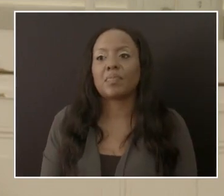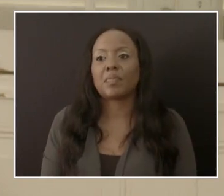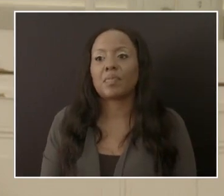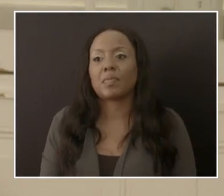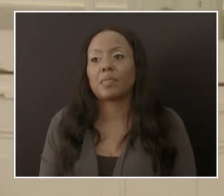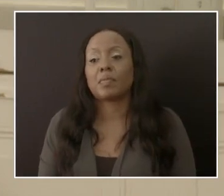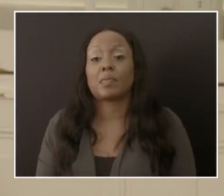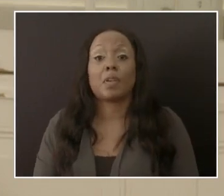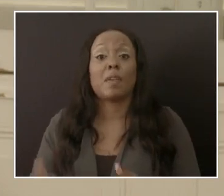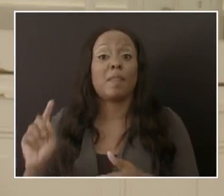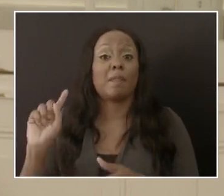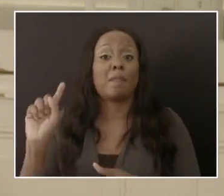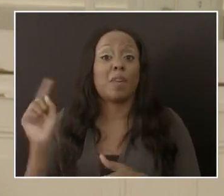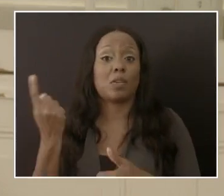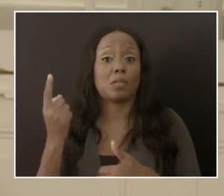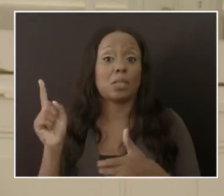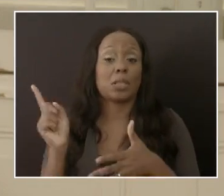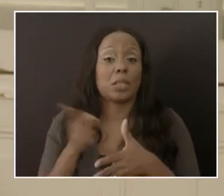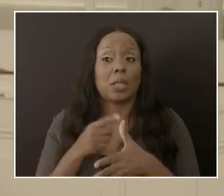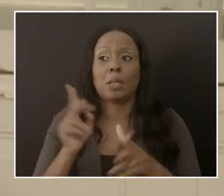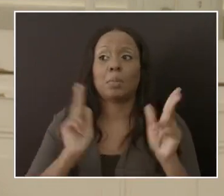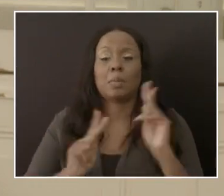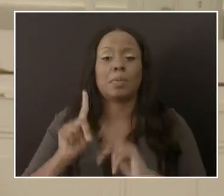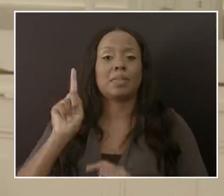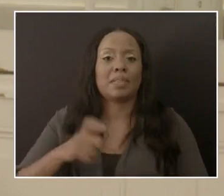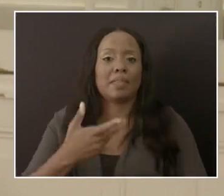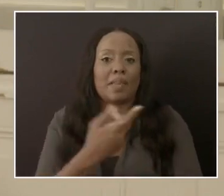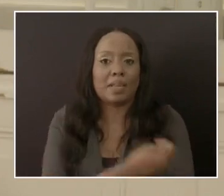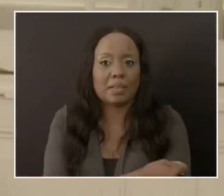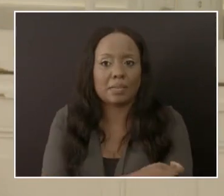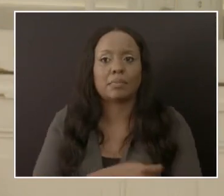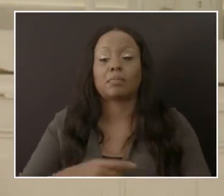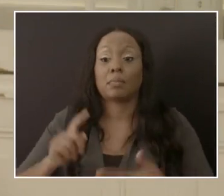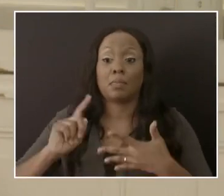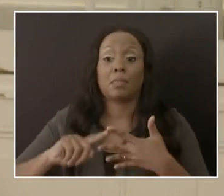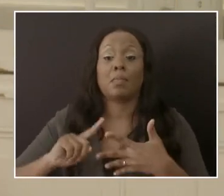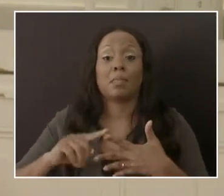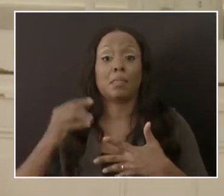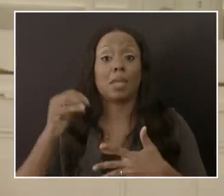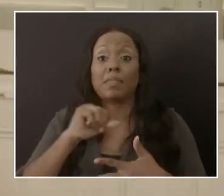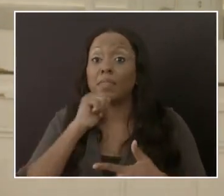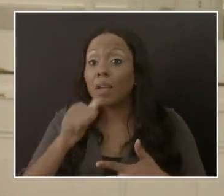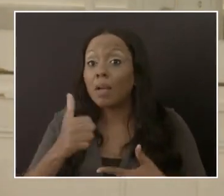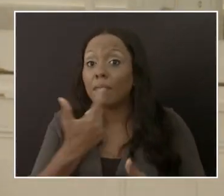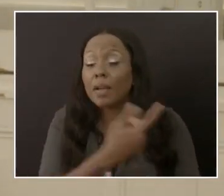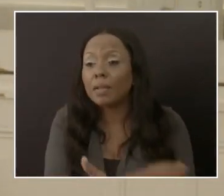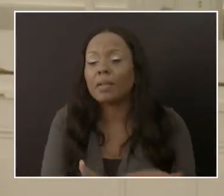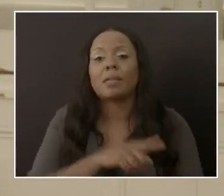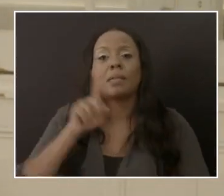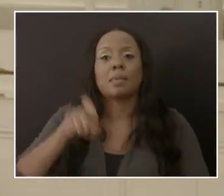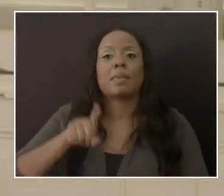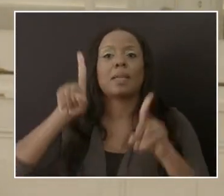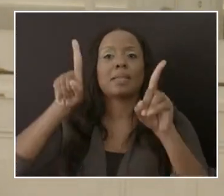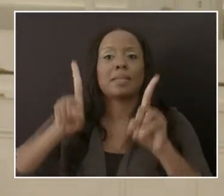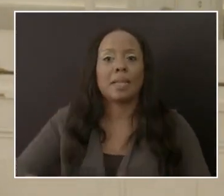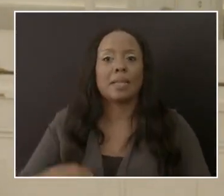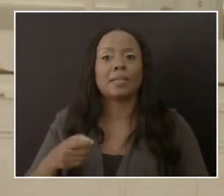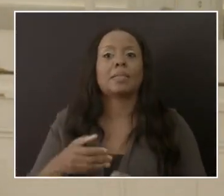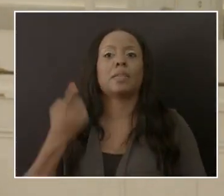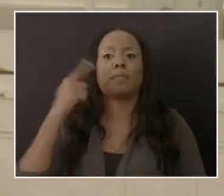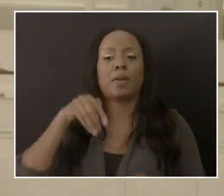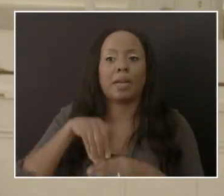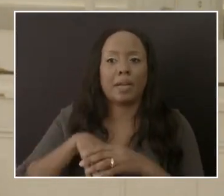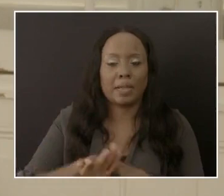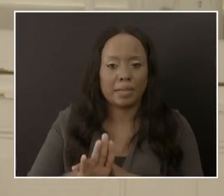be vaccinated. And in the second instance, if they are not vaccinated, they have to be tested to enter that space.